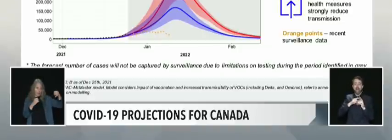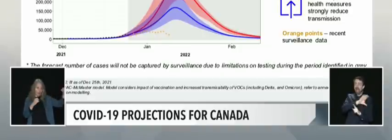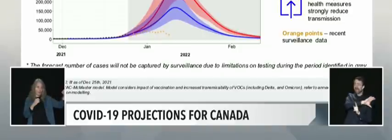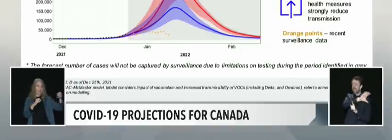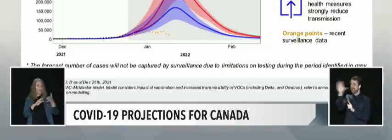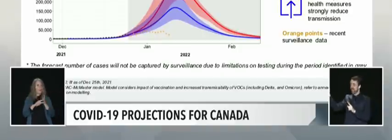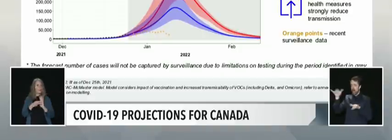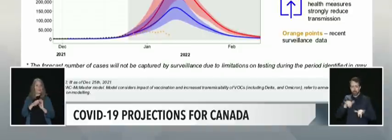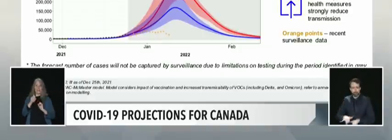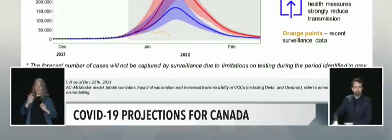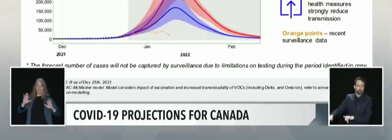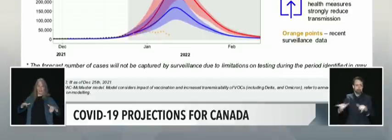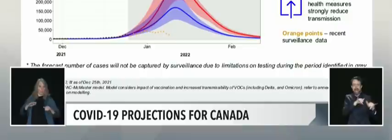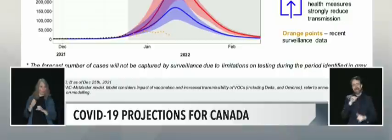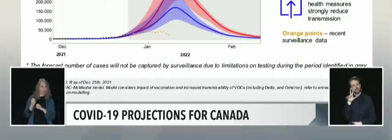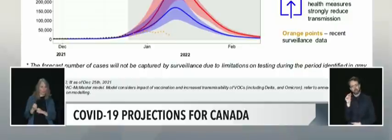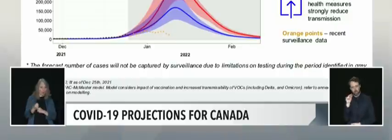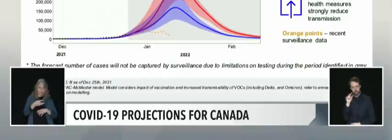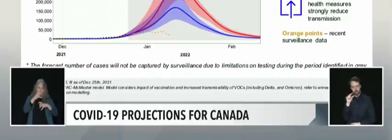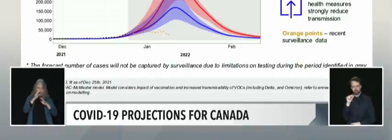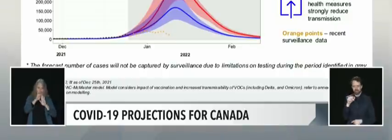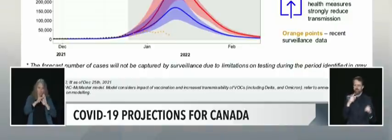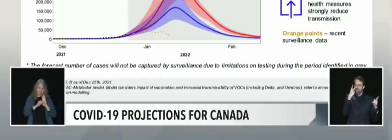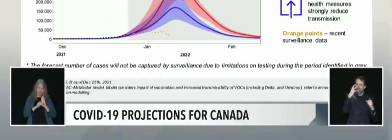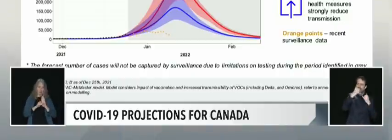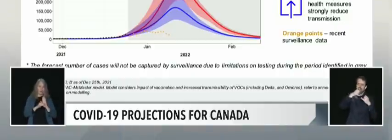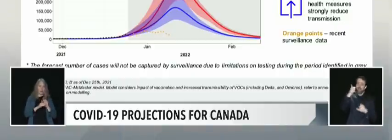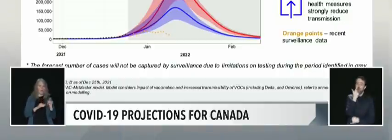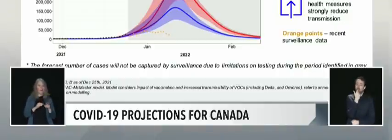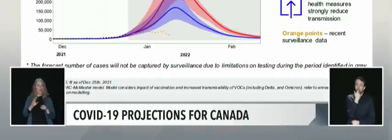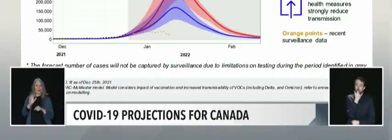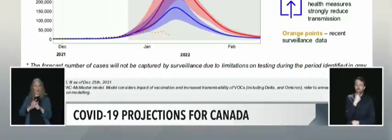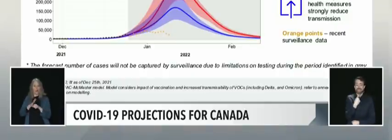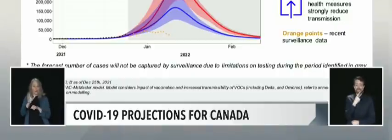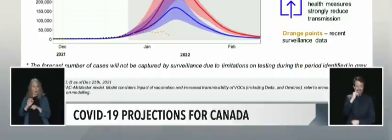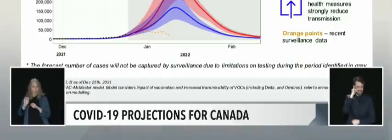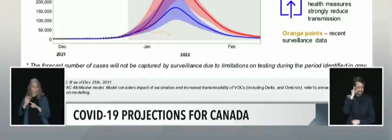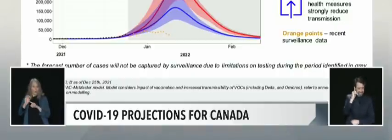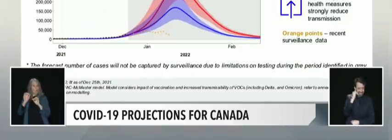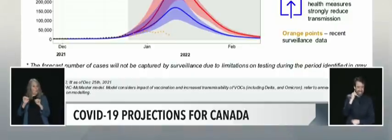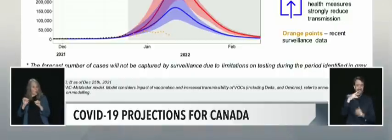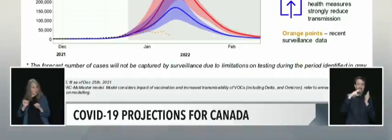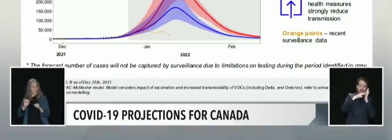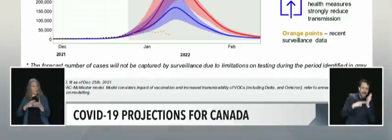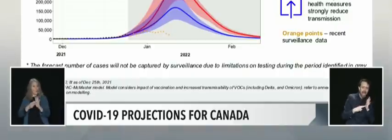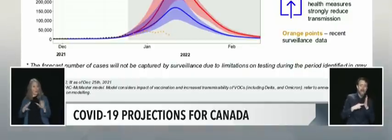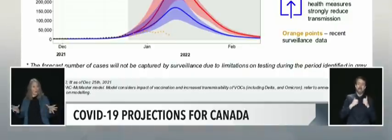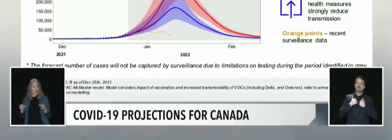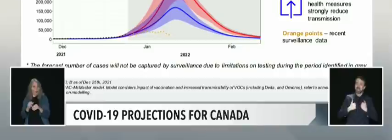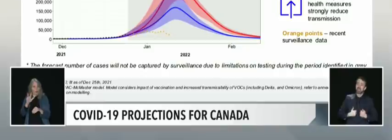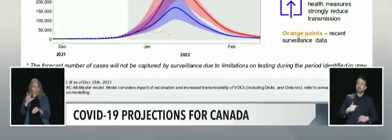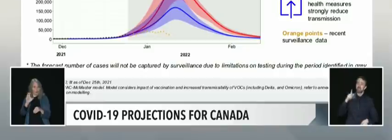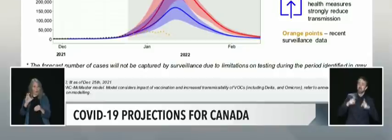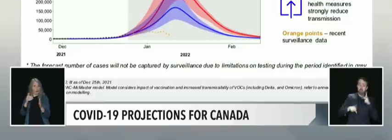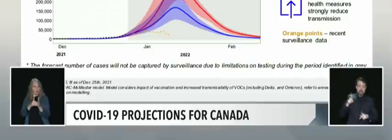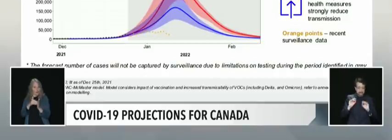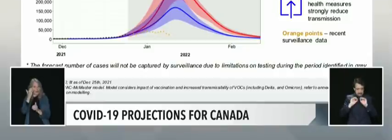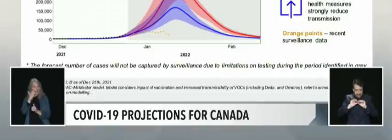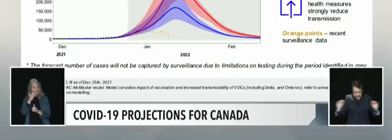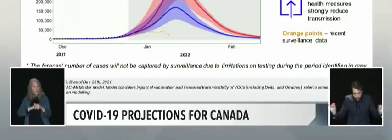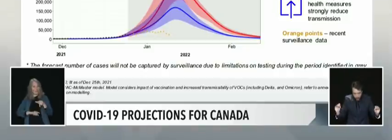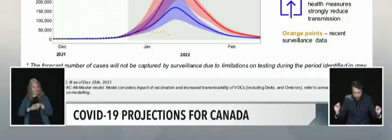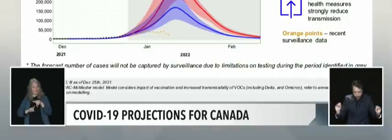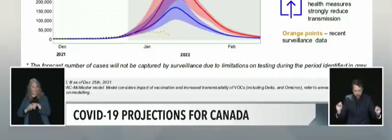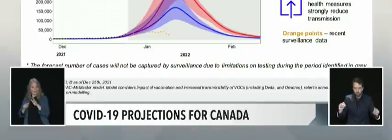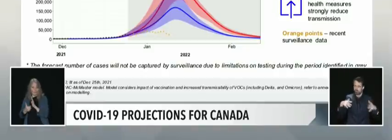of public health measures in many jurisdictions, the Omicron wave could have peaked at about 300,000 actual daily cases.